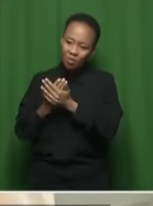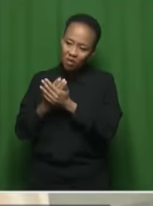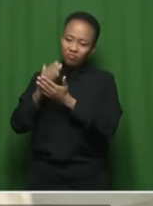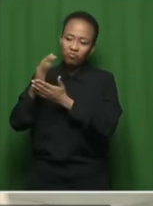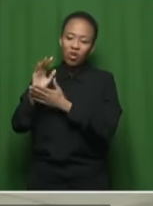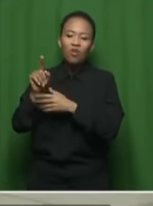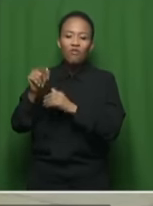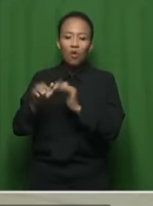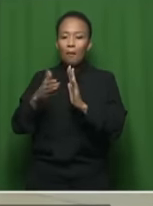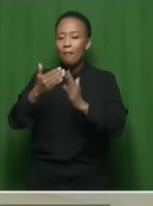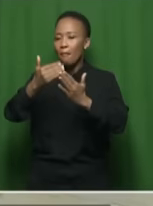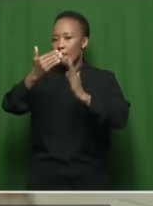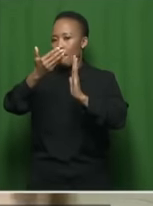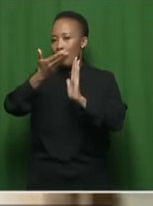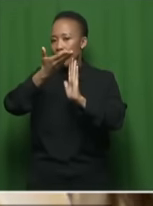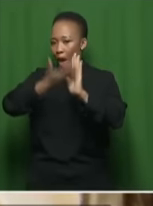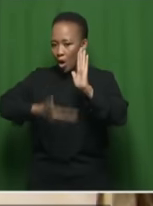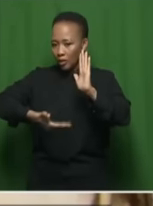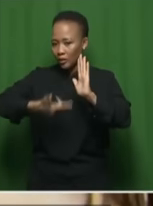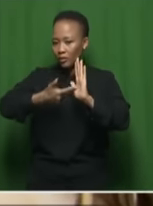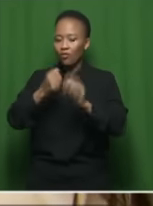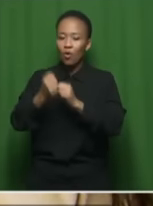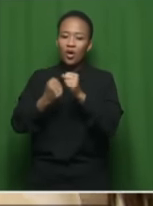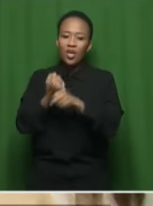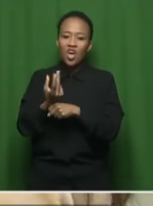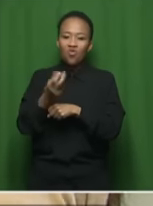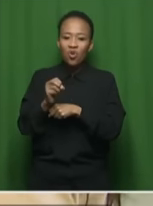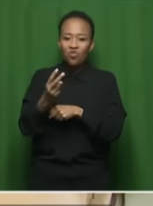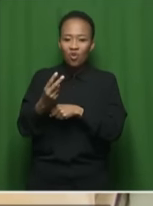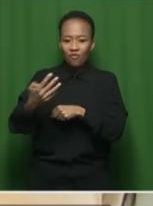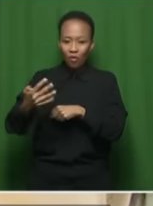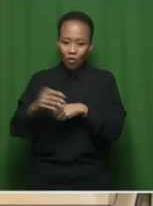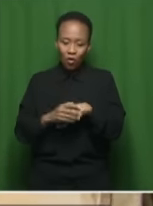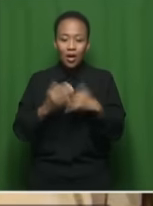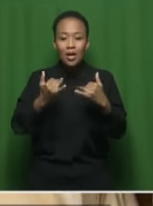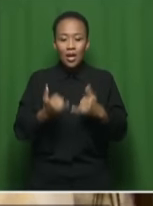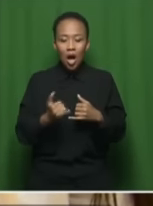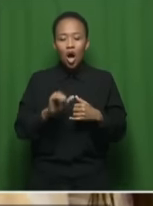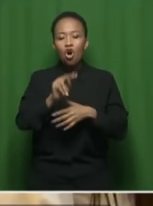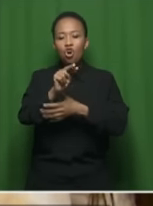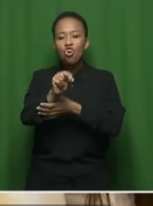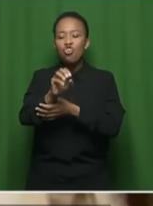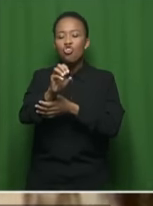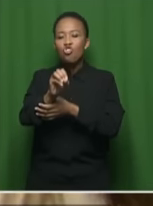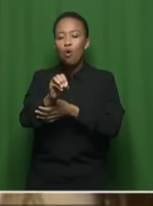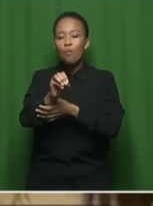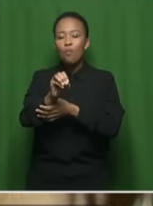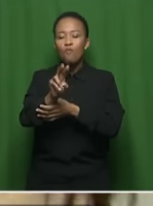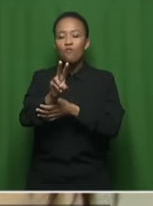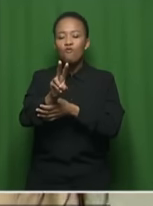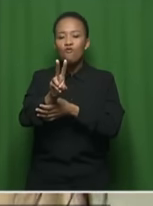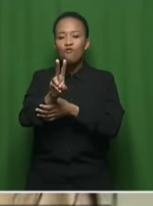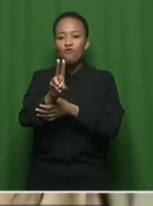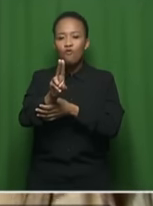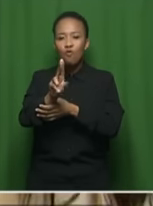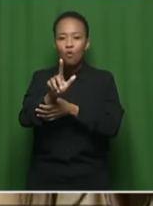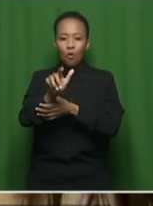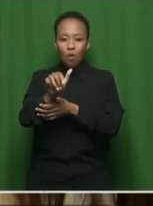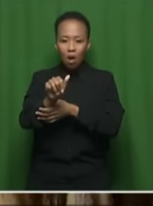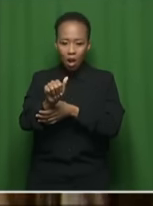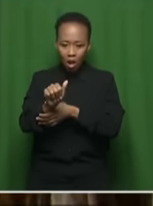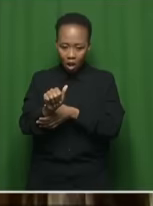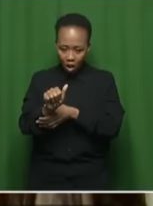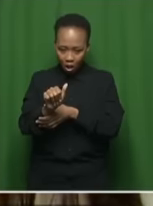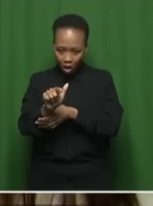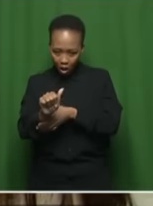to elaborate further on this, I am joined by the DSG, Numbula Mokonyane, on behalf of the ANC this morning, as they